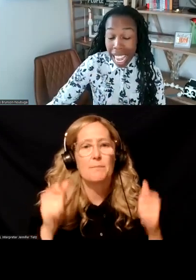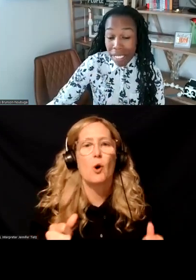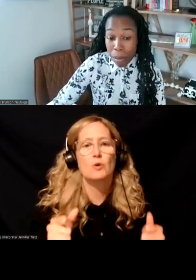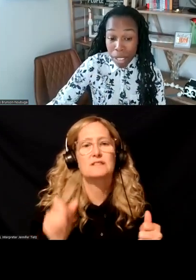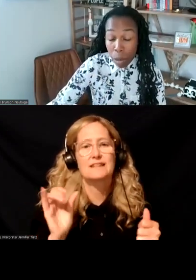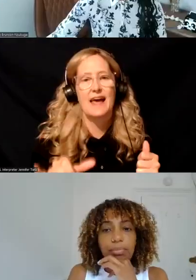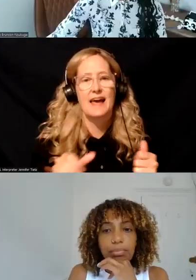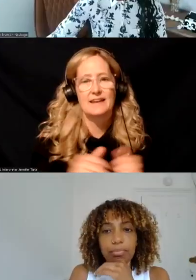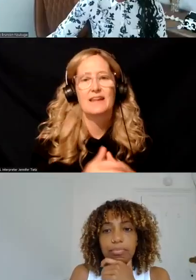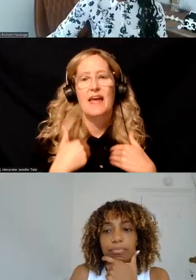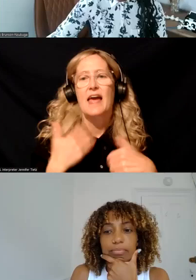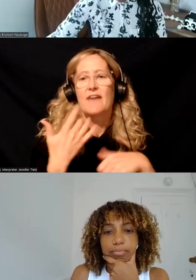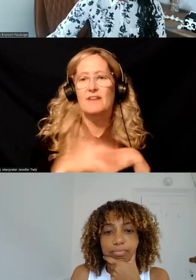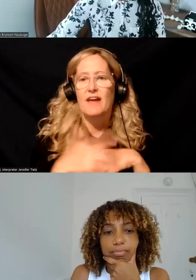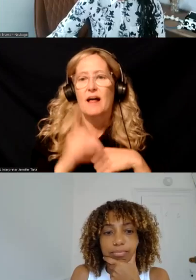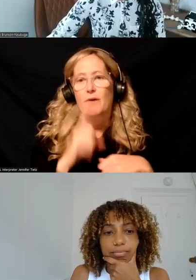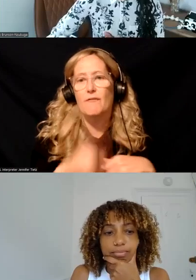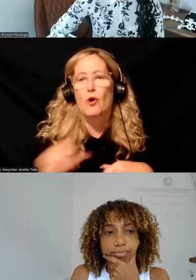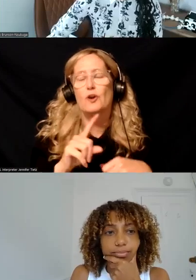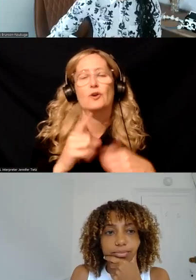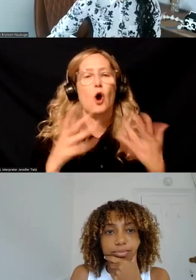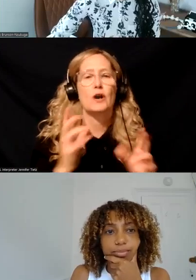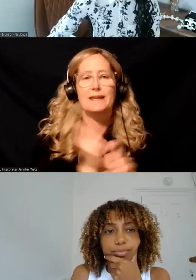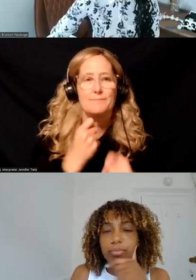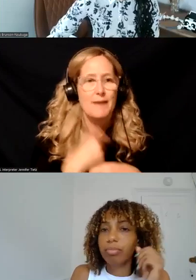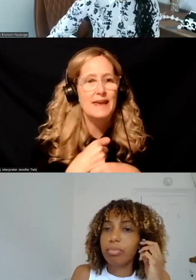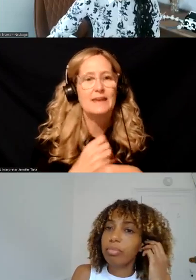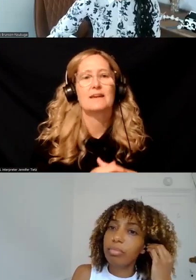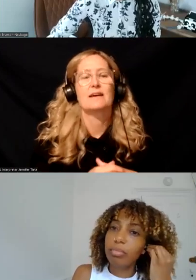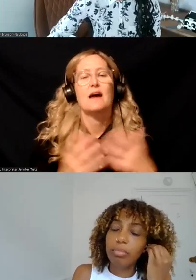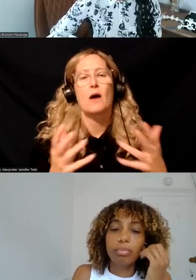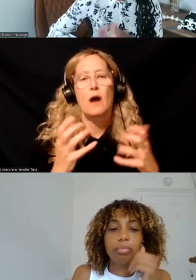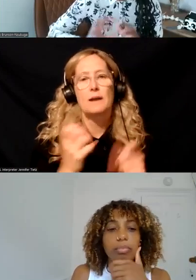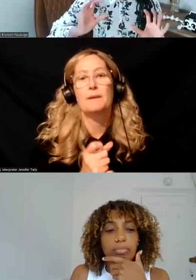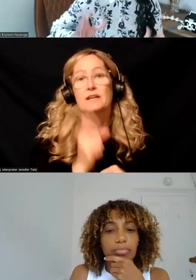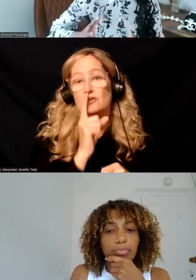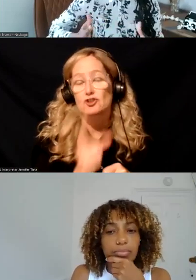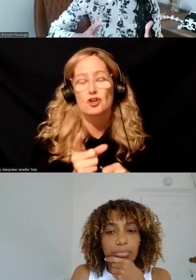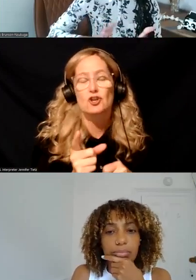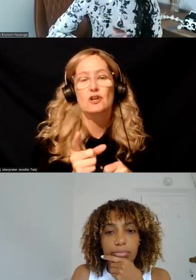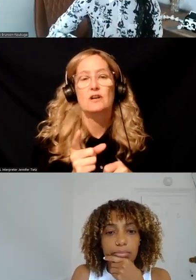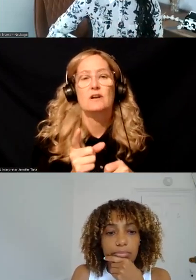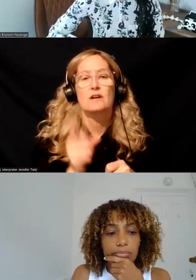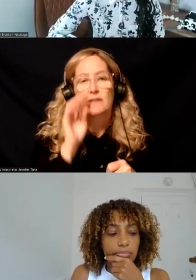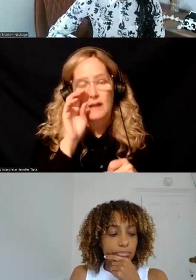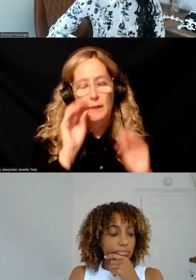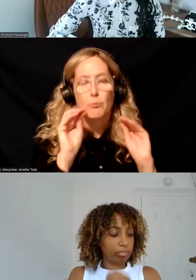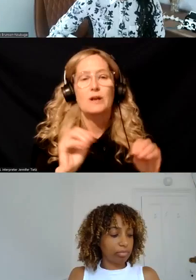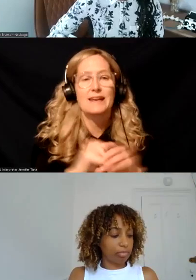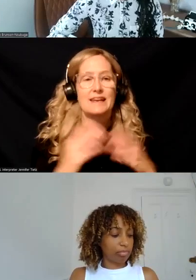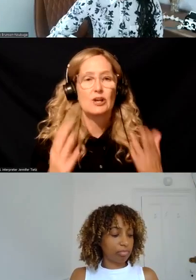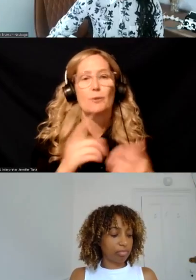that. They, they have them available for you already created. Um, so I just want to make sure that I plugged, because this is something